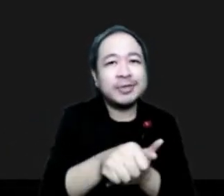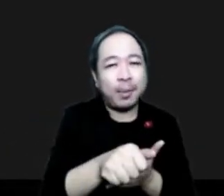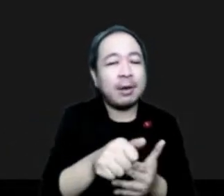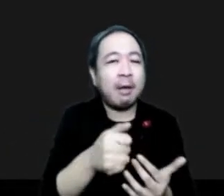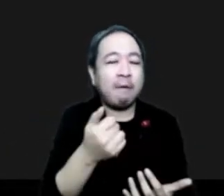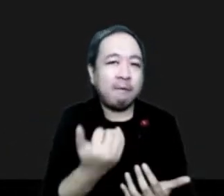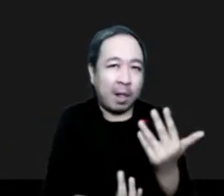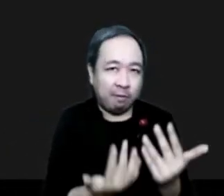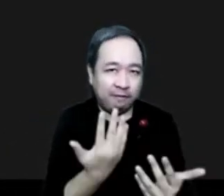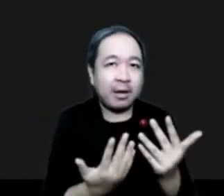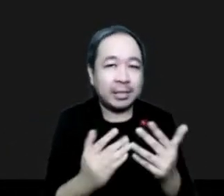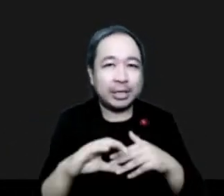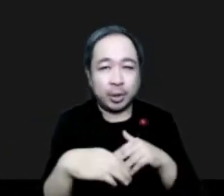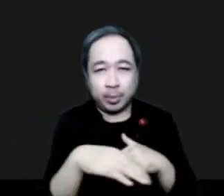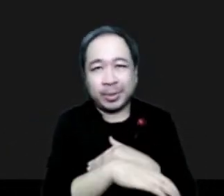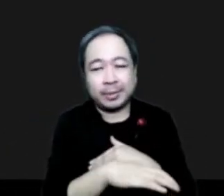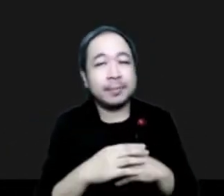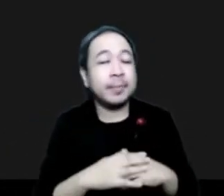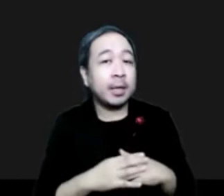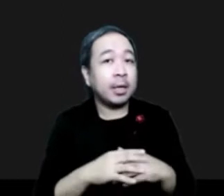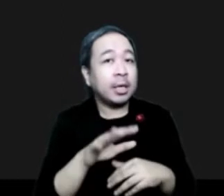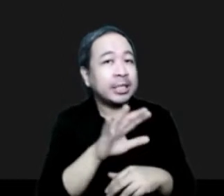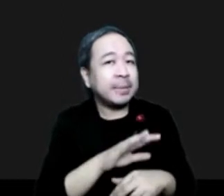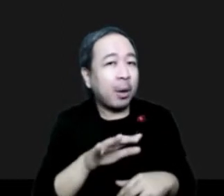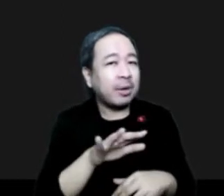56,000 hectares,